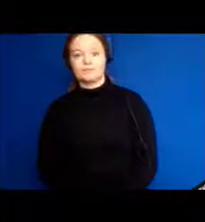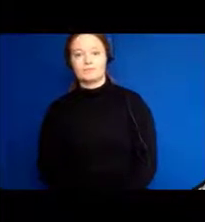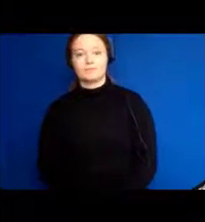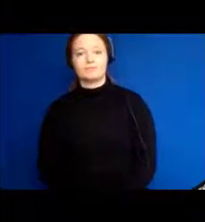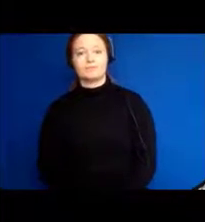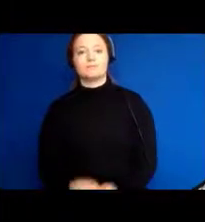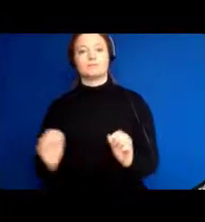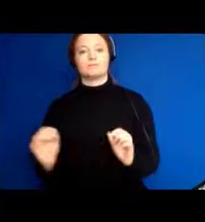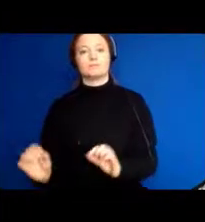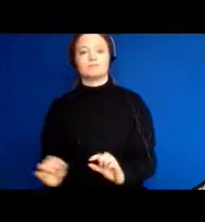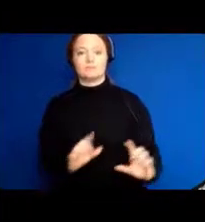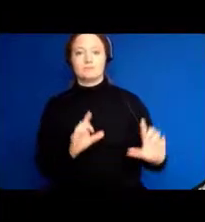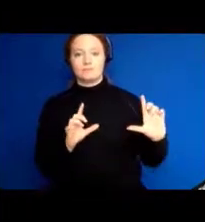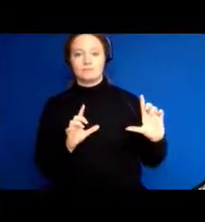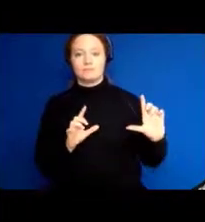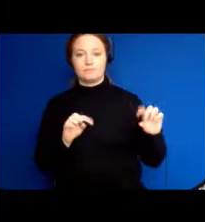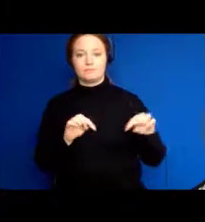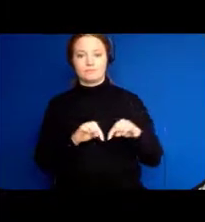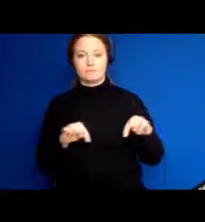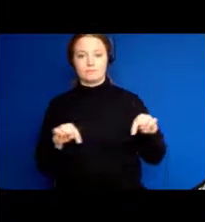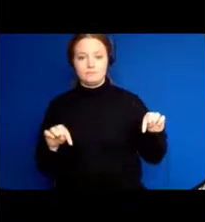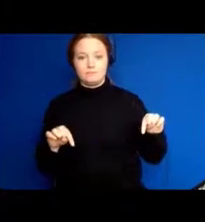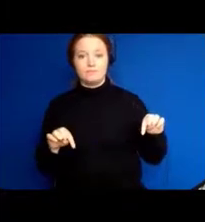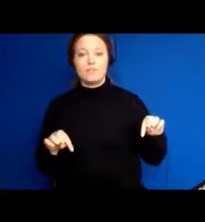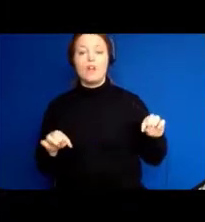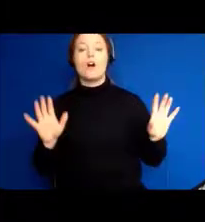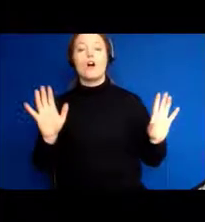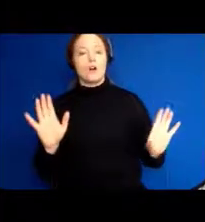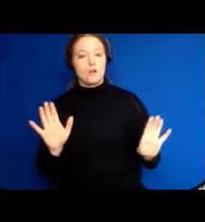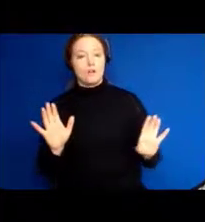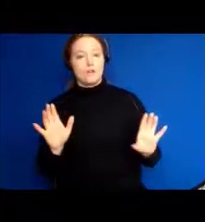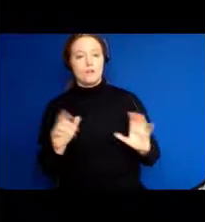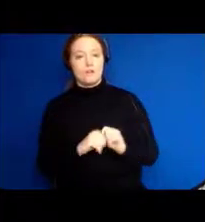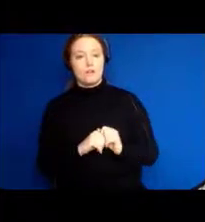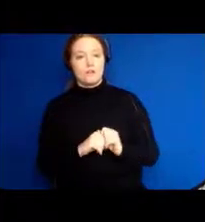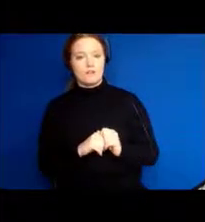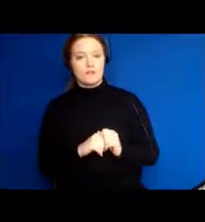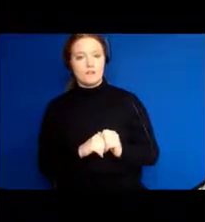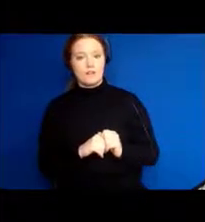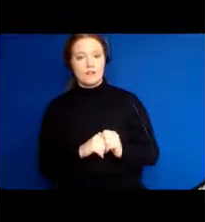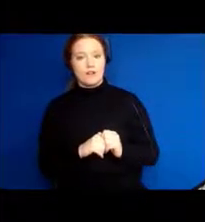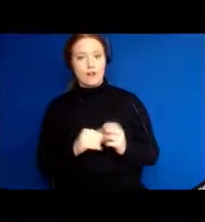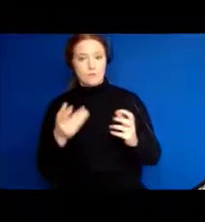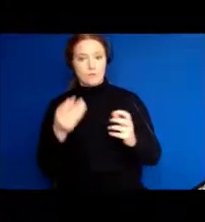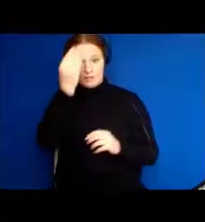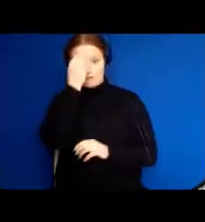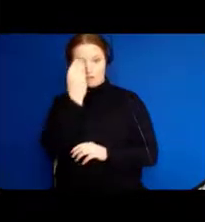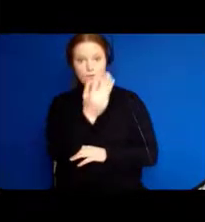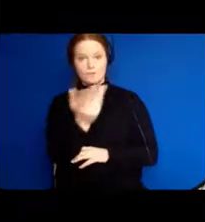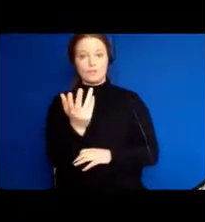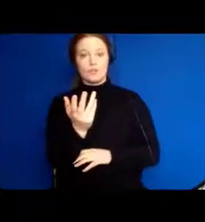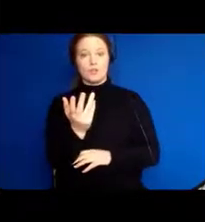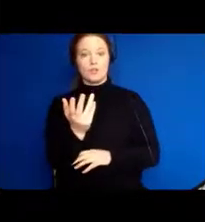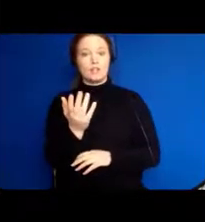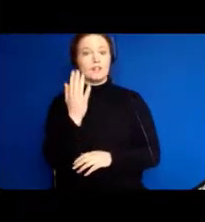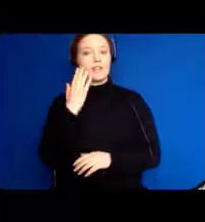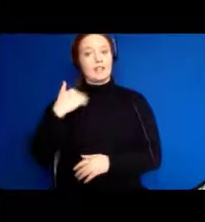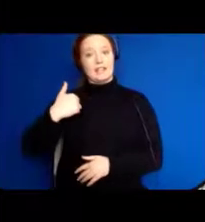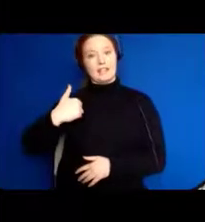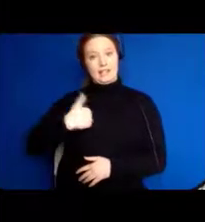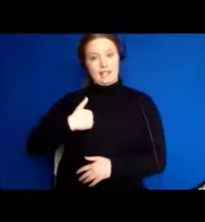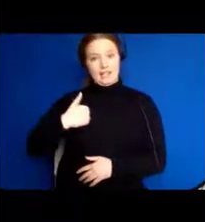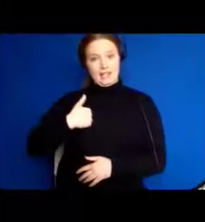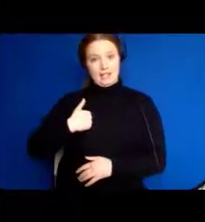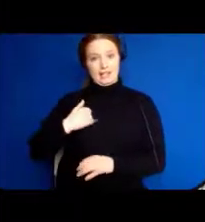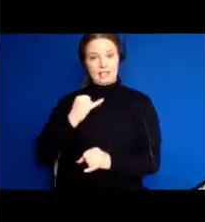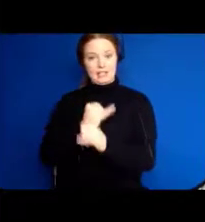All right. So I would also like to share with you that the Canadian Institutes for Health Research